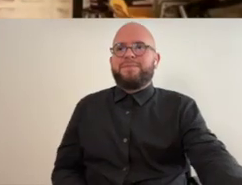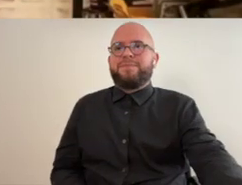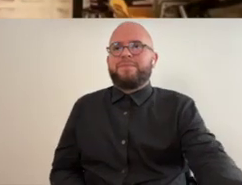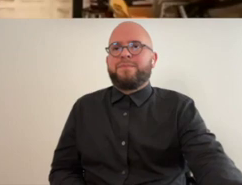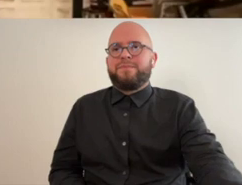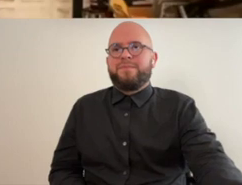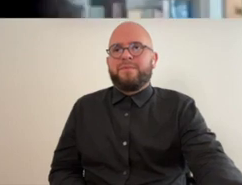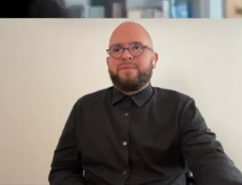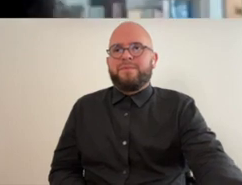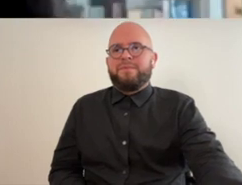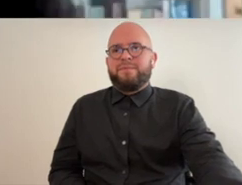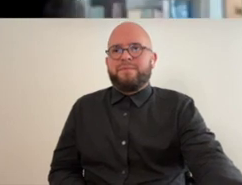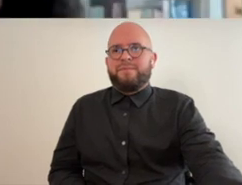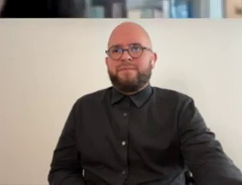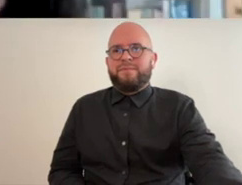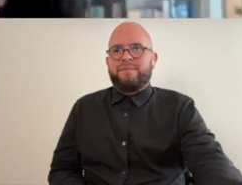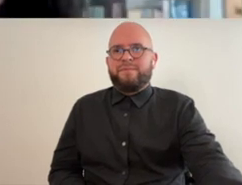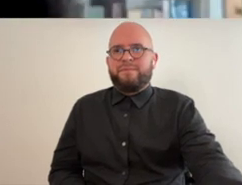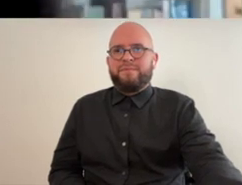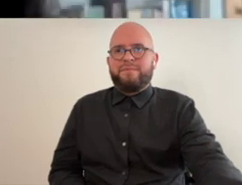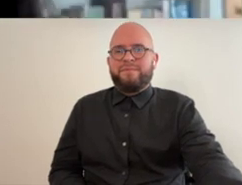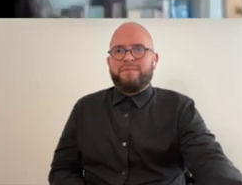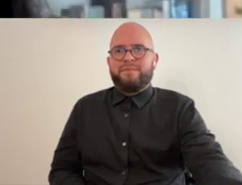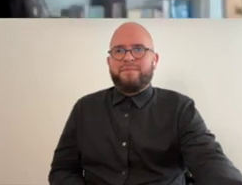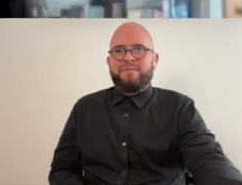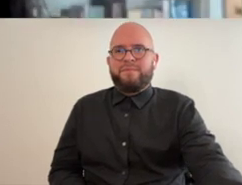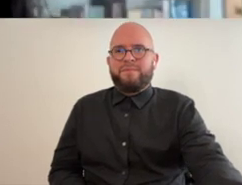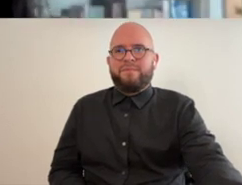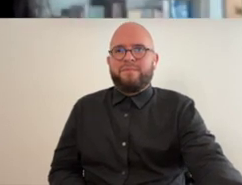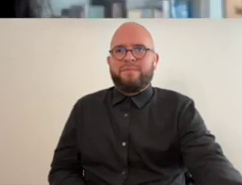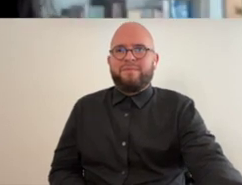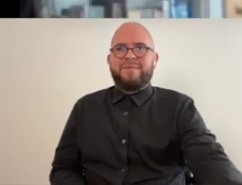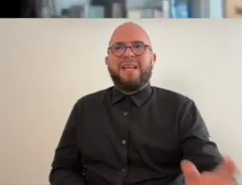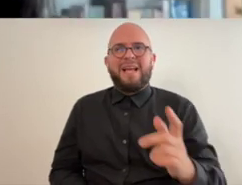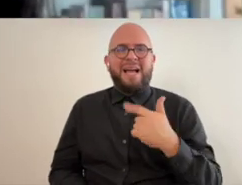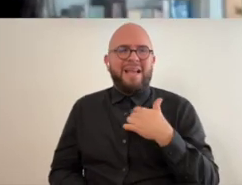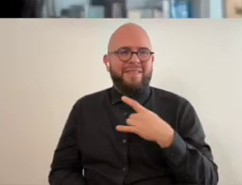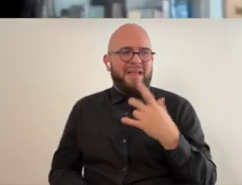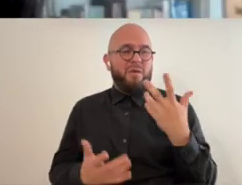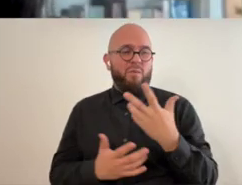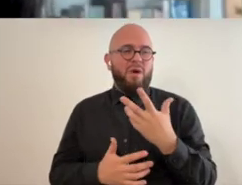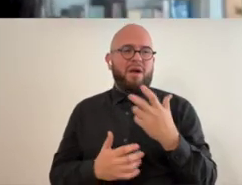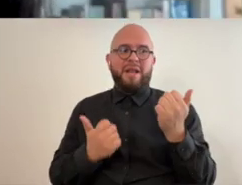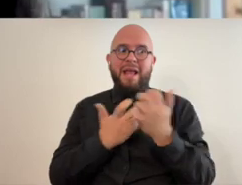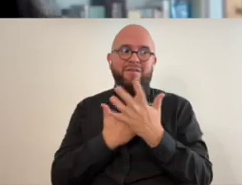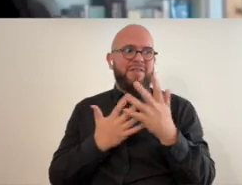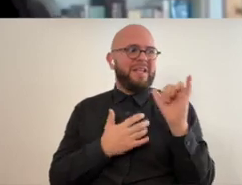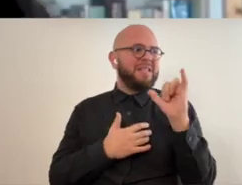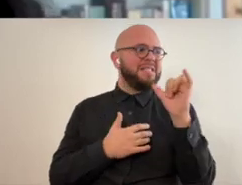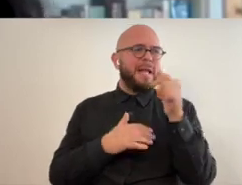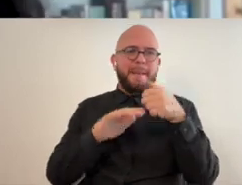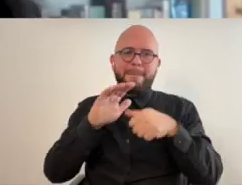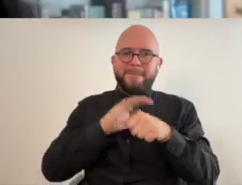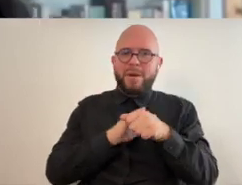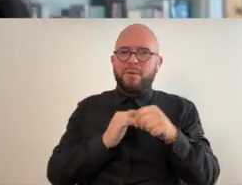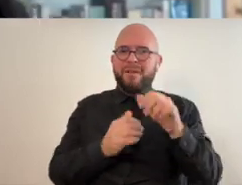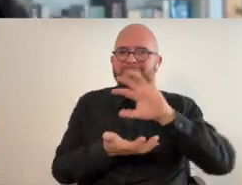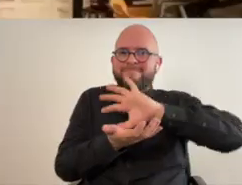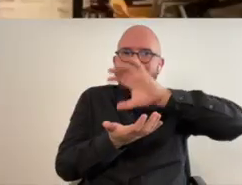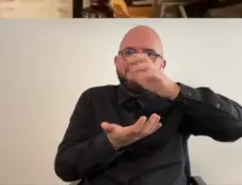objects also does something i really love about that part of what i do is looking at everything as being buried treasure